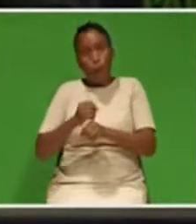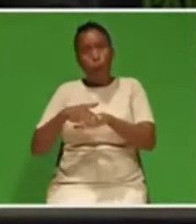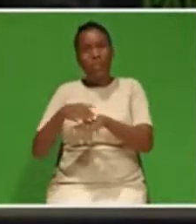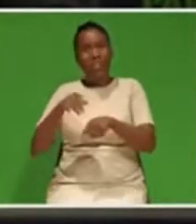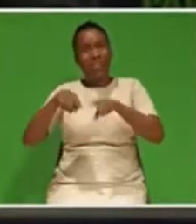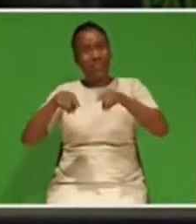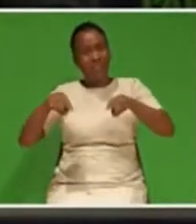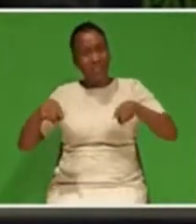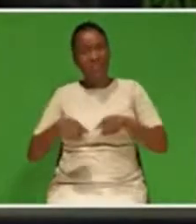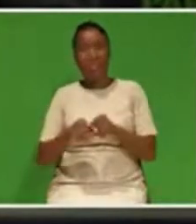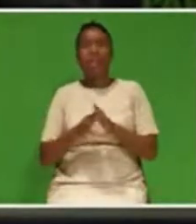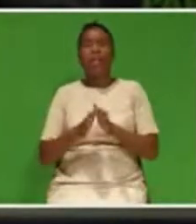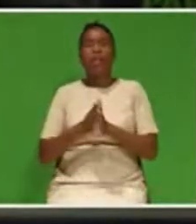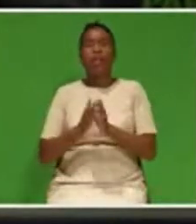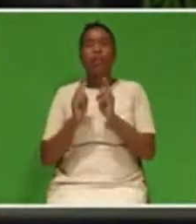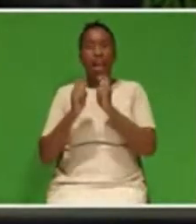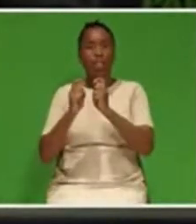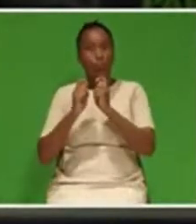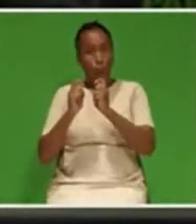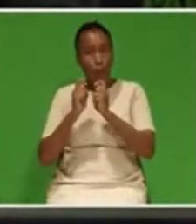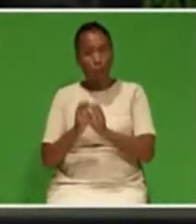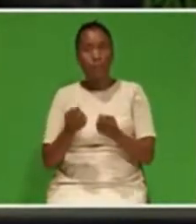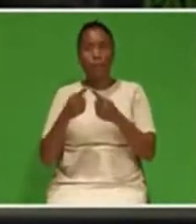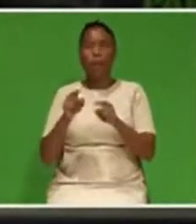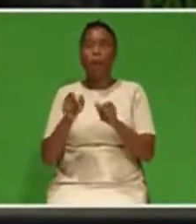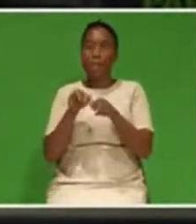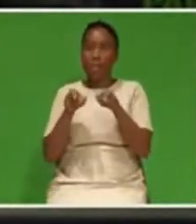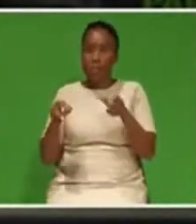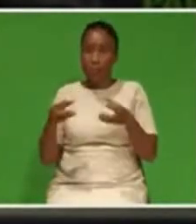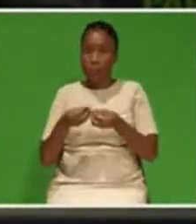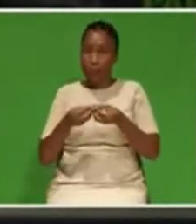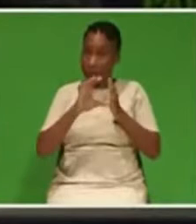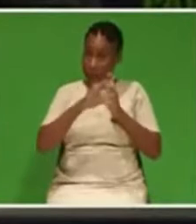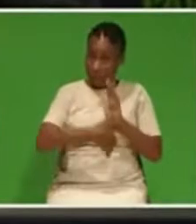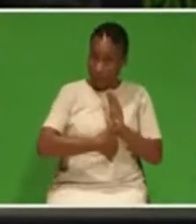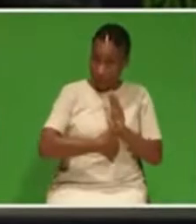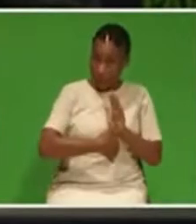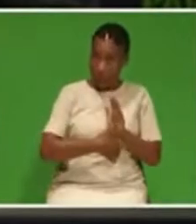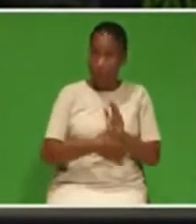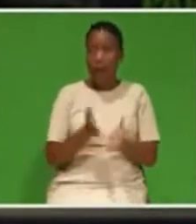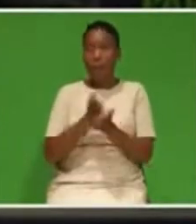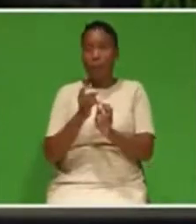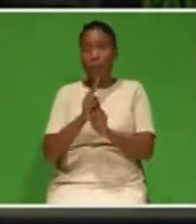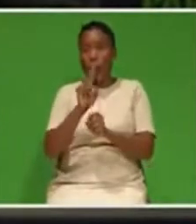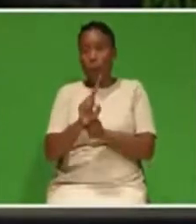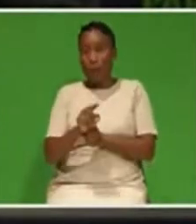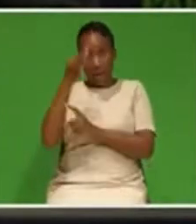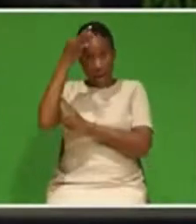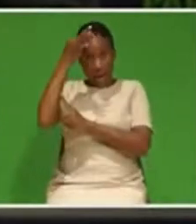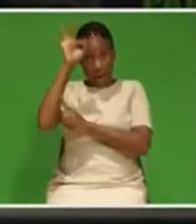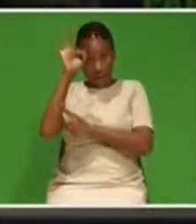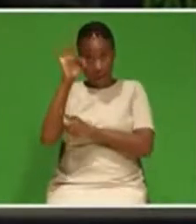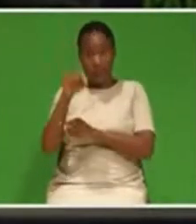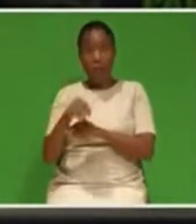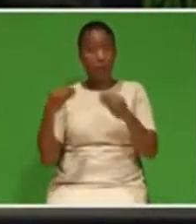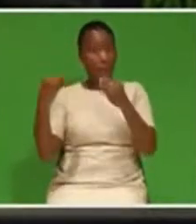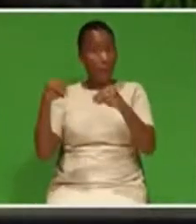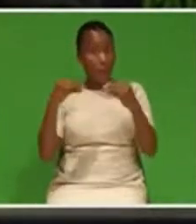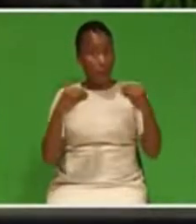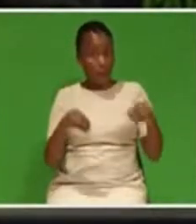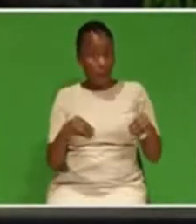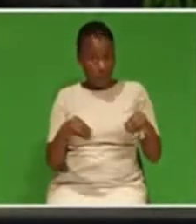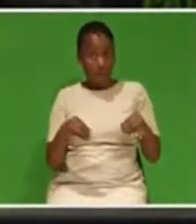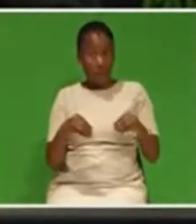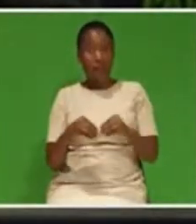transport for persons with disabilities and ensuring that government institutions make